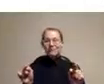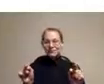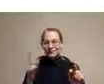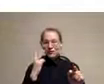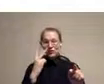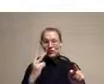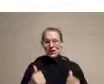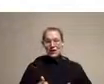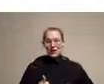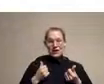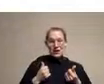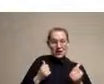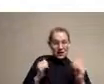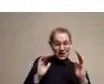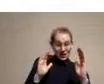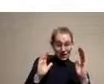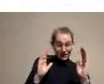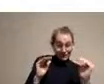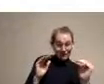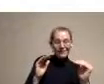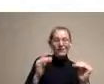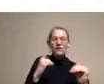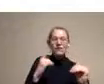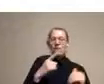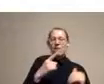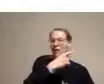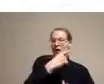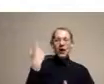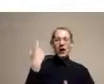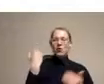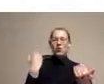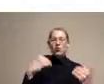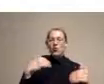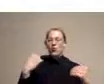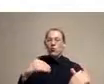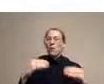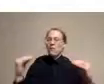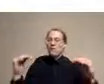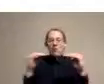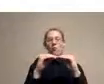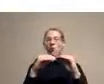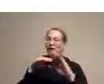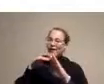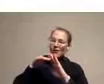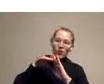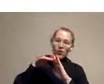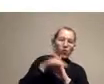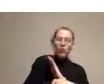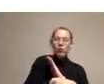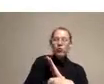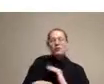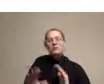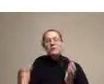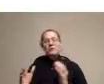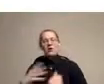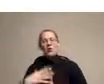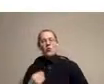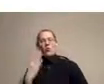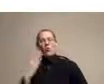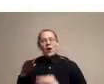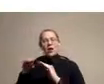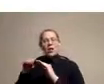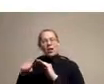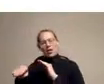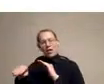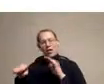about black Americans has taken a significantly bigger downturn than it has among white Americans. When you look at the comparison